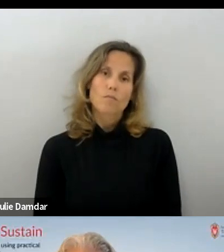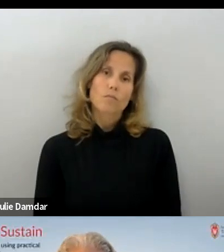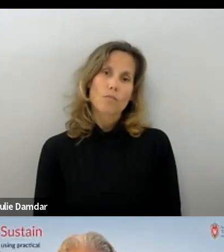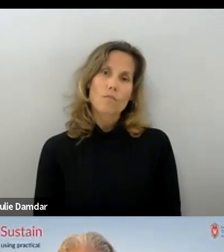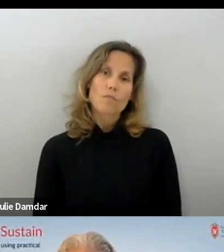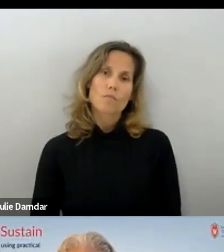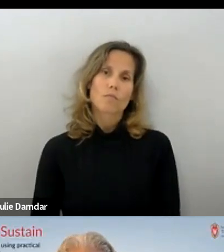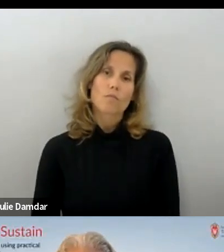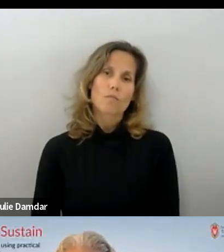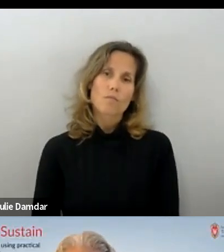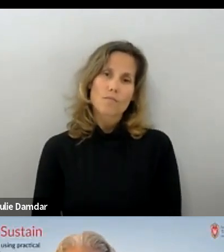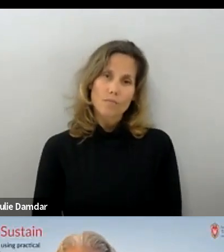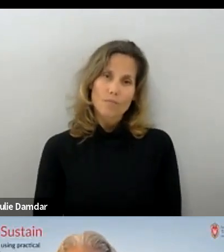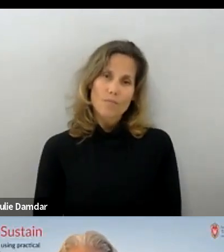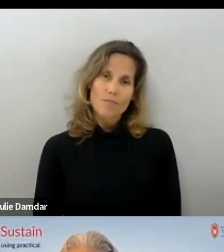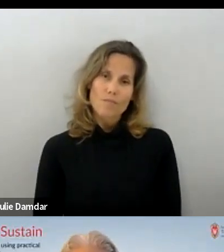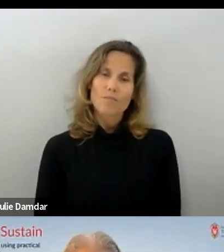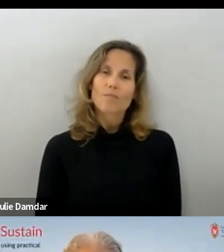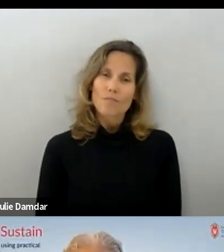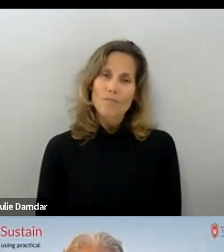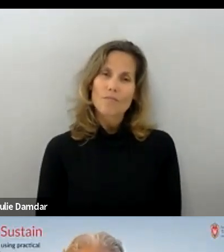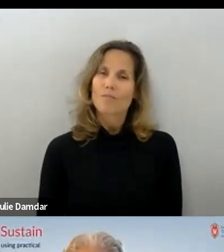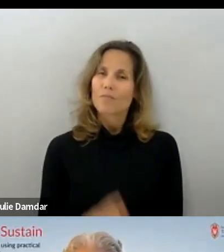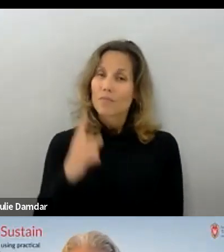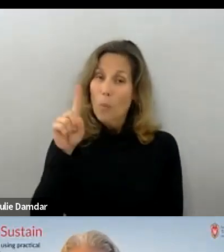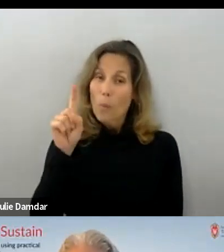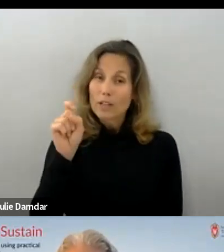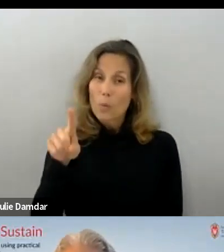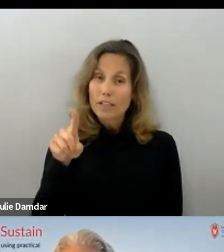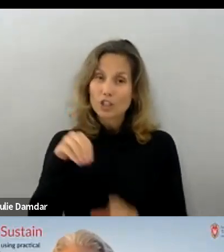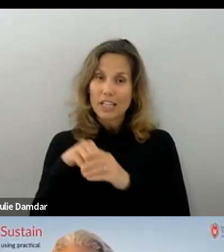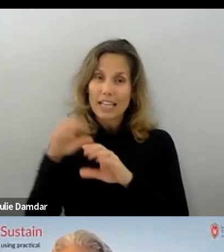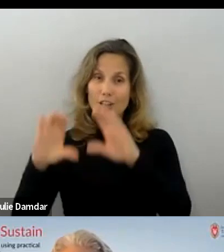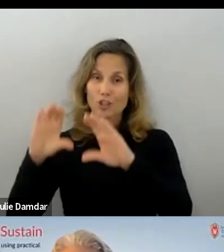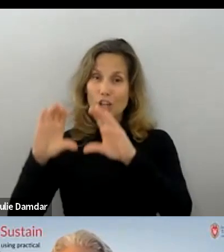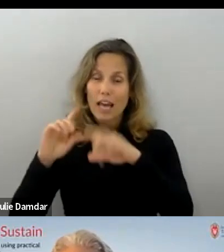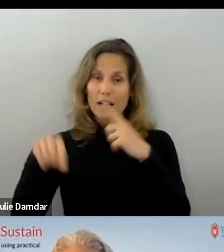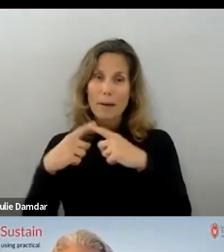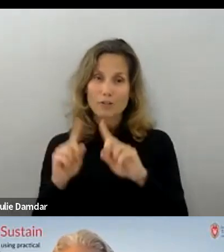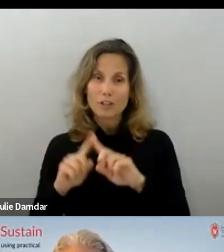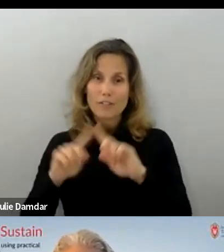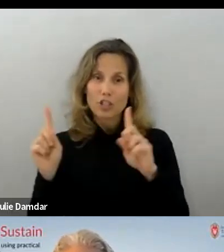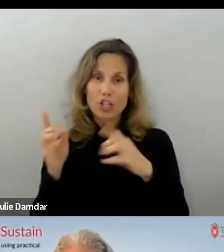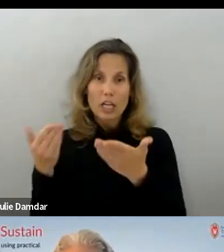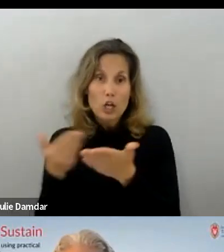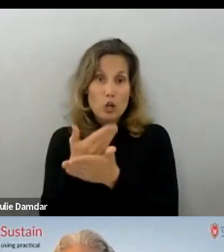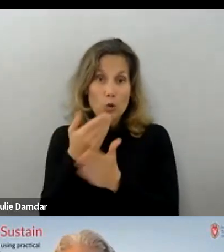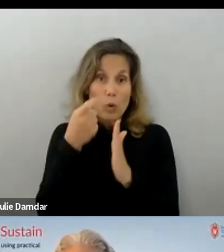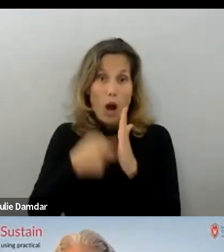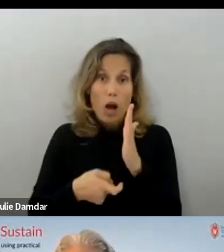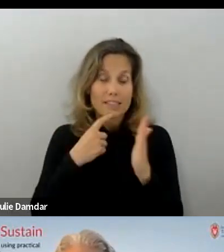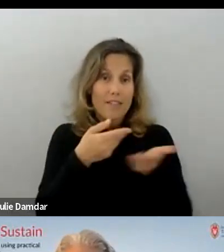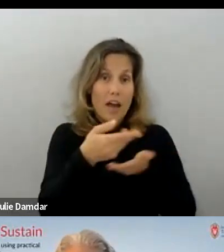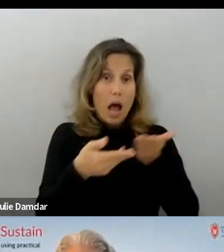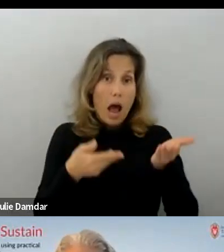There's a question in the Q&A about differentiating new costs of hiring staff versus